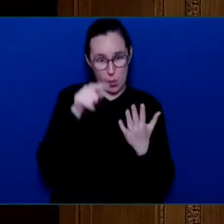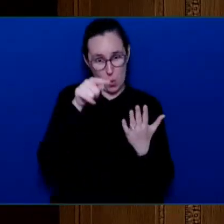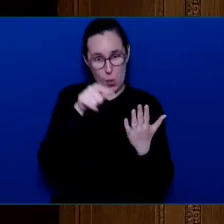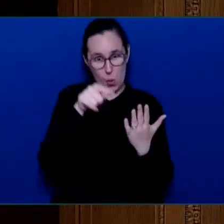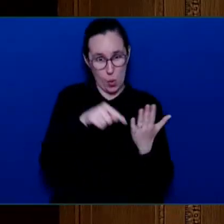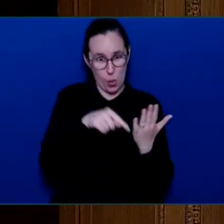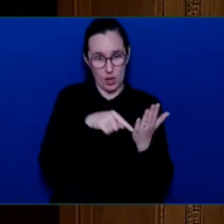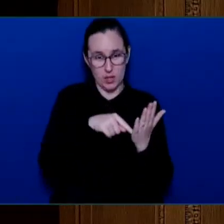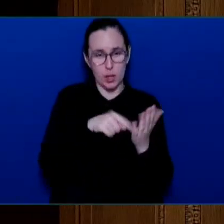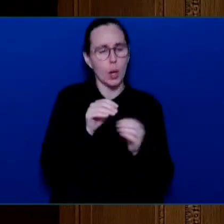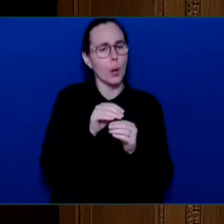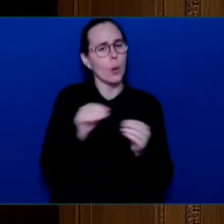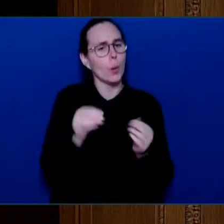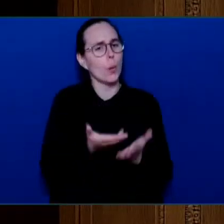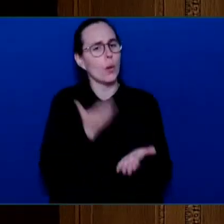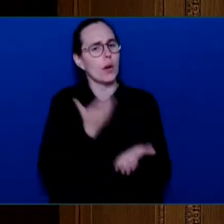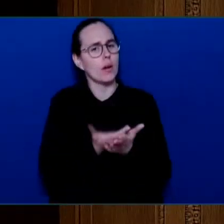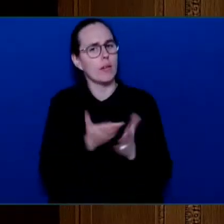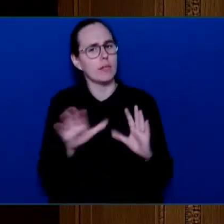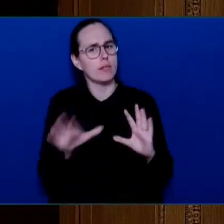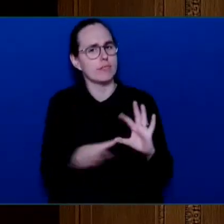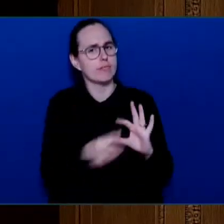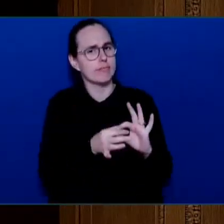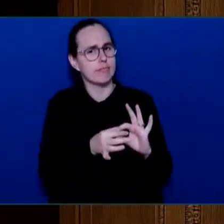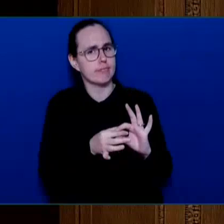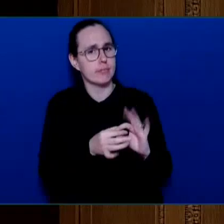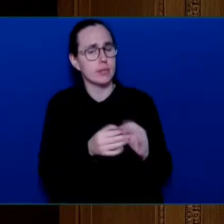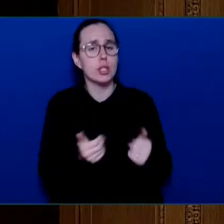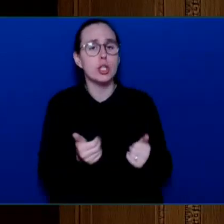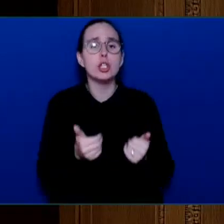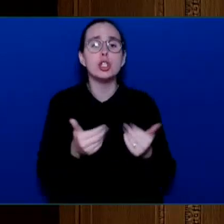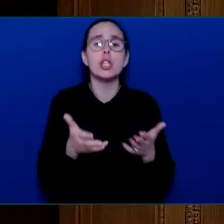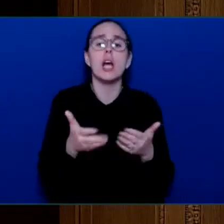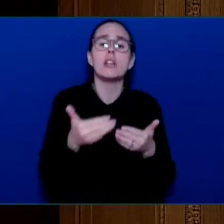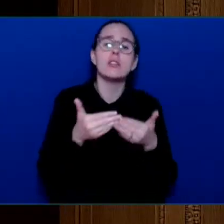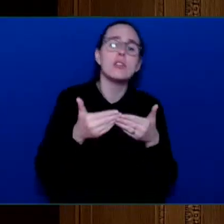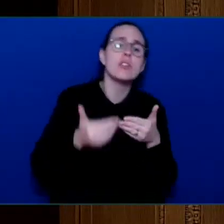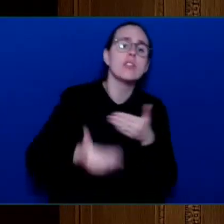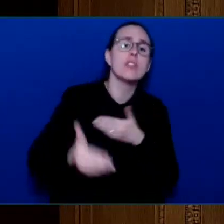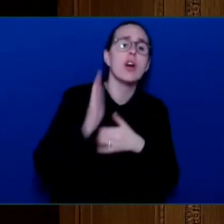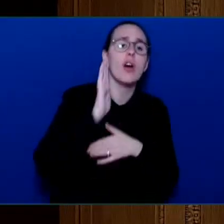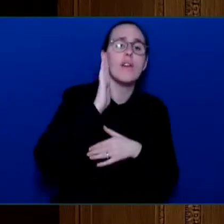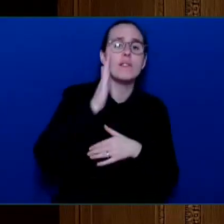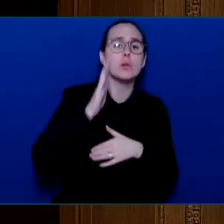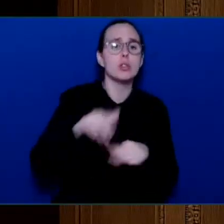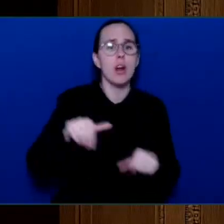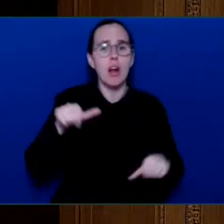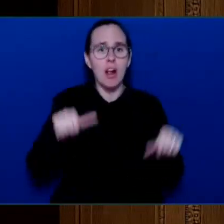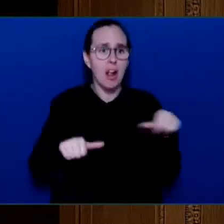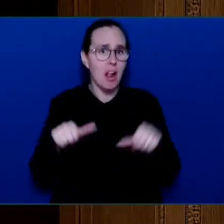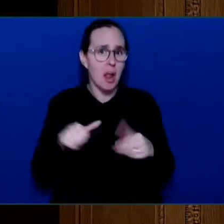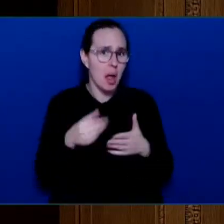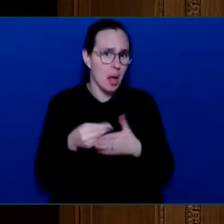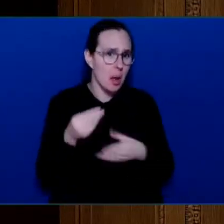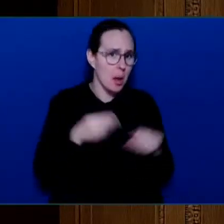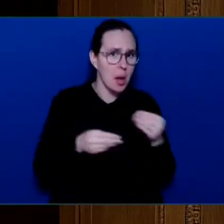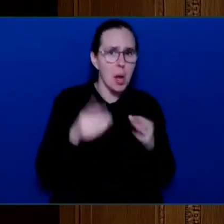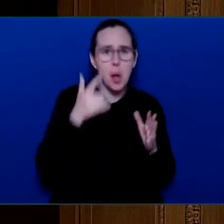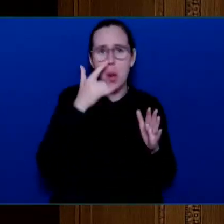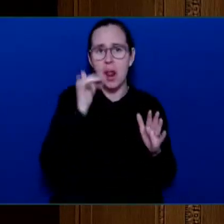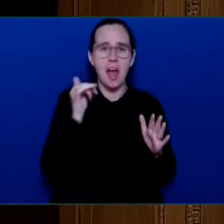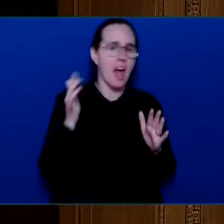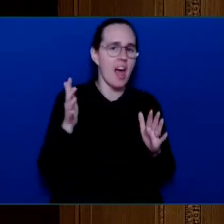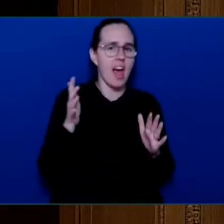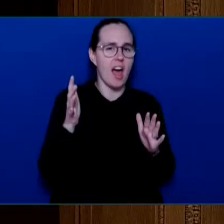that uncertainty about the future energy economy should be taken to mean that there are large, unambiguously positive economic gains for BC